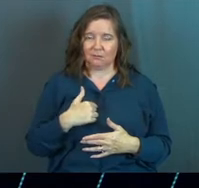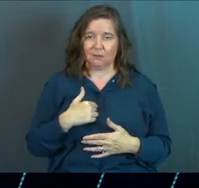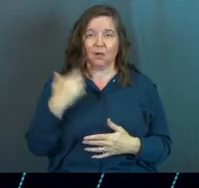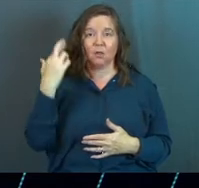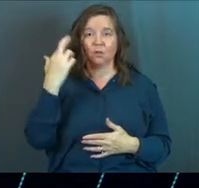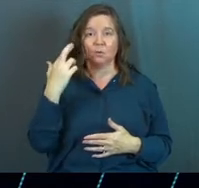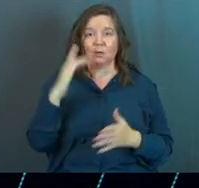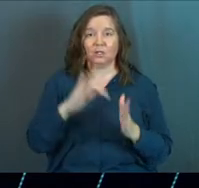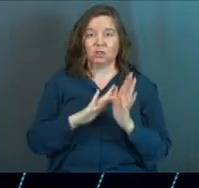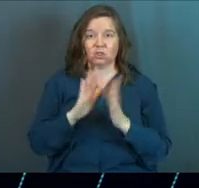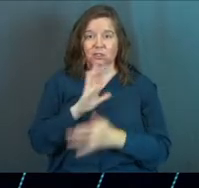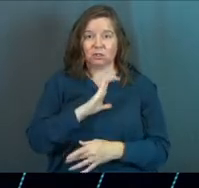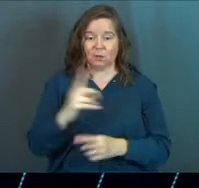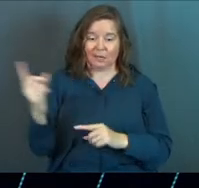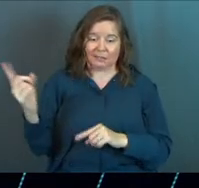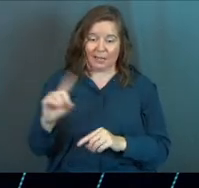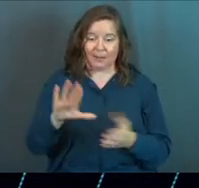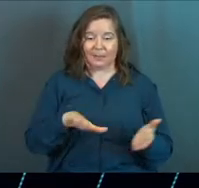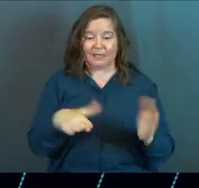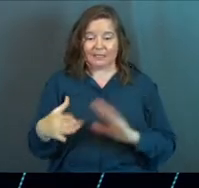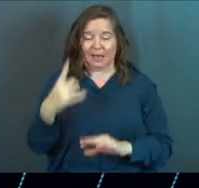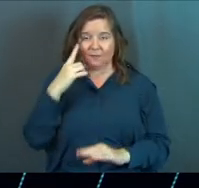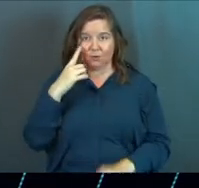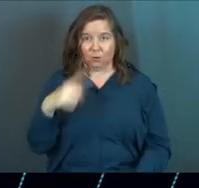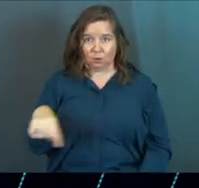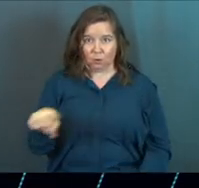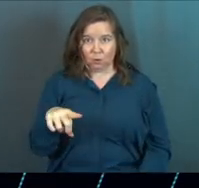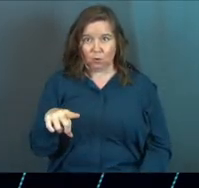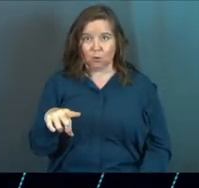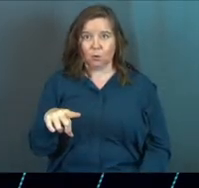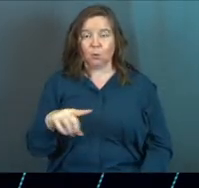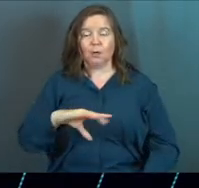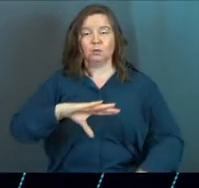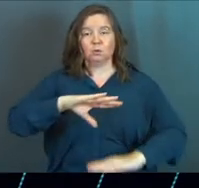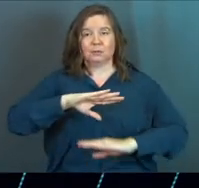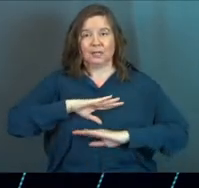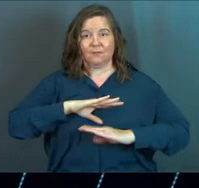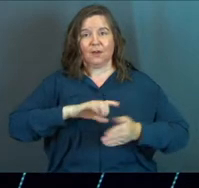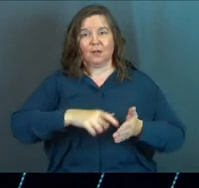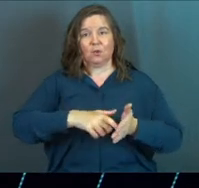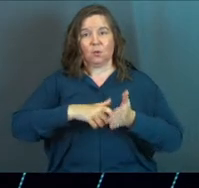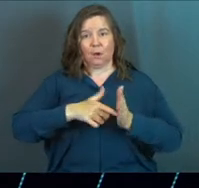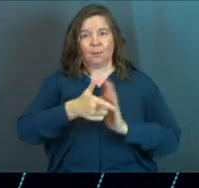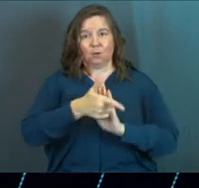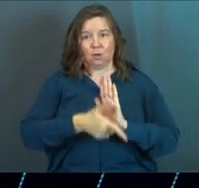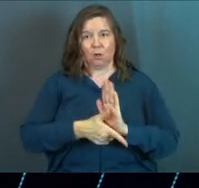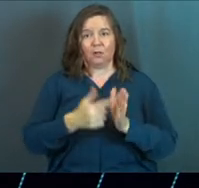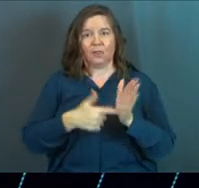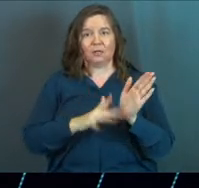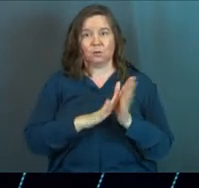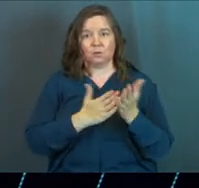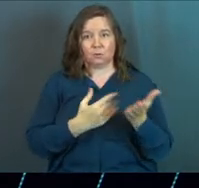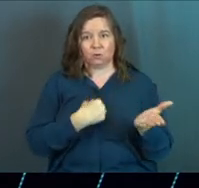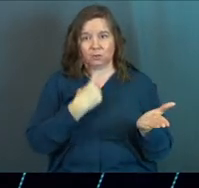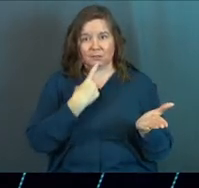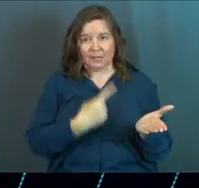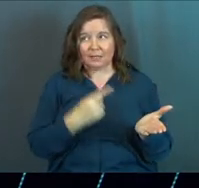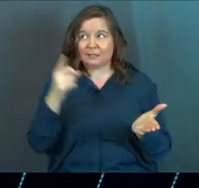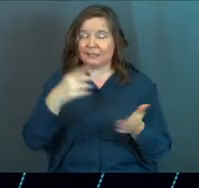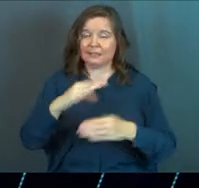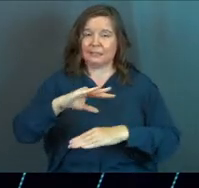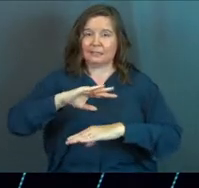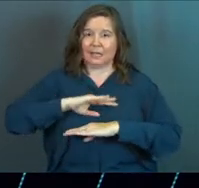the very reason that Jesus Christ came and died for you was to satisfy the requirements of the law. That's what the scripture says. He